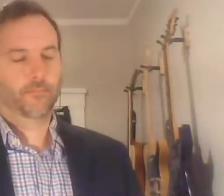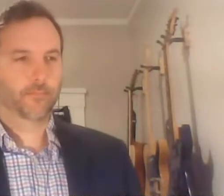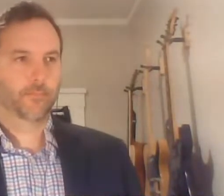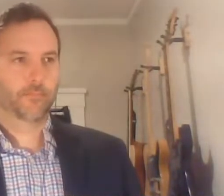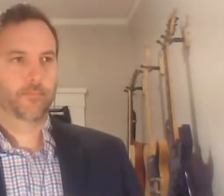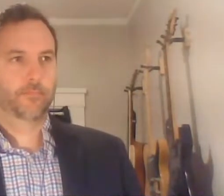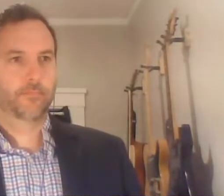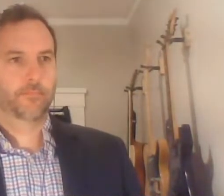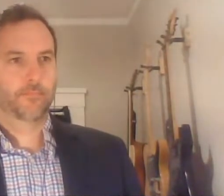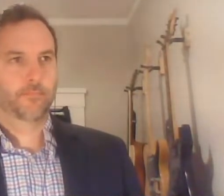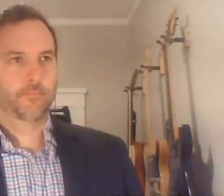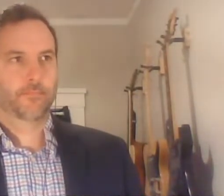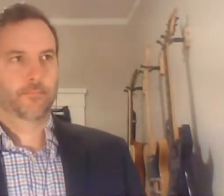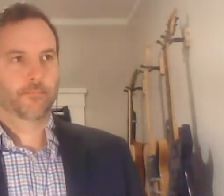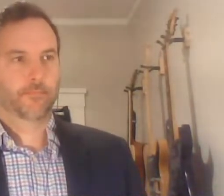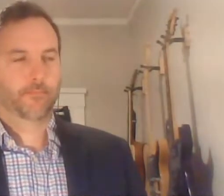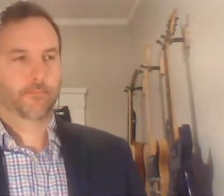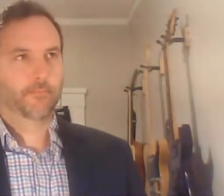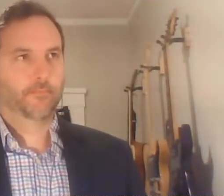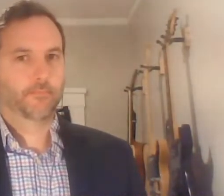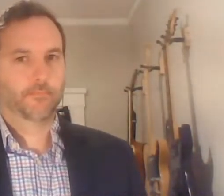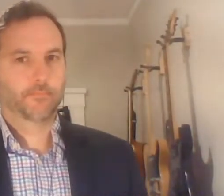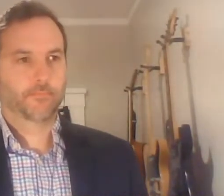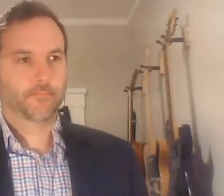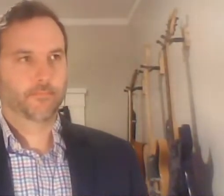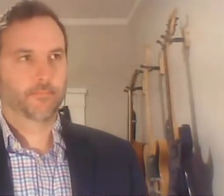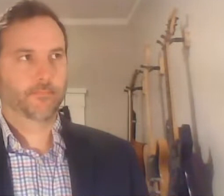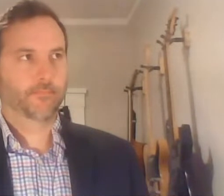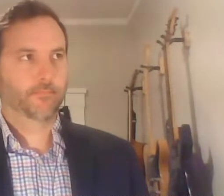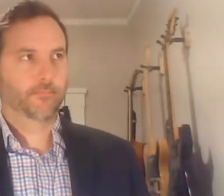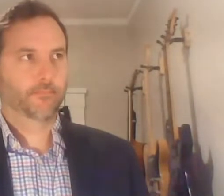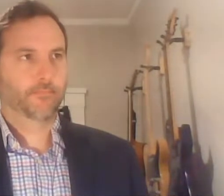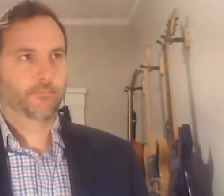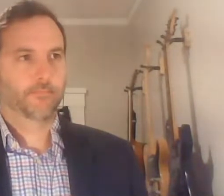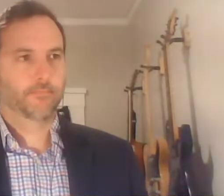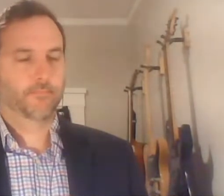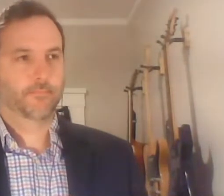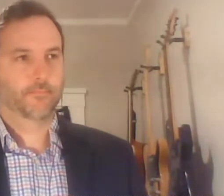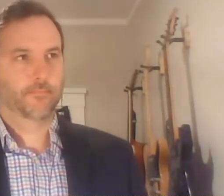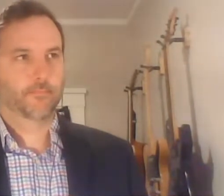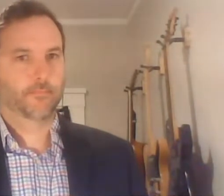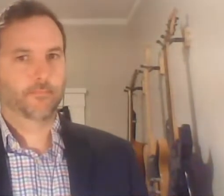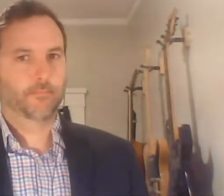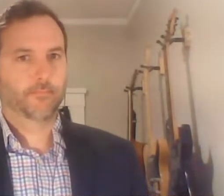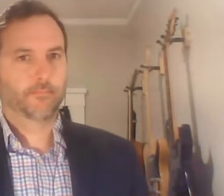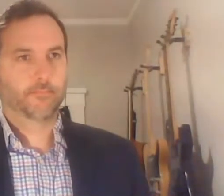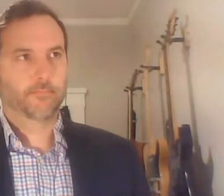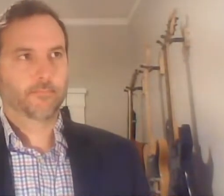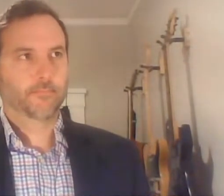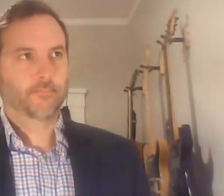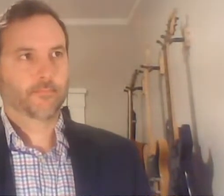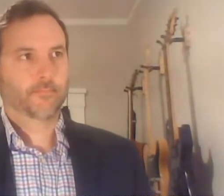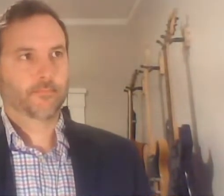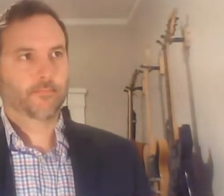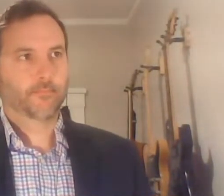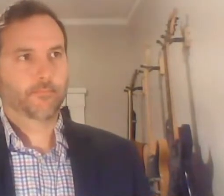consumers and business in a global marketplace with constantly changing technologies. We're really honored to have with us Emily